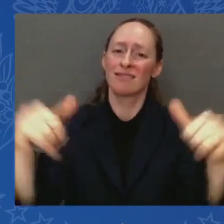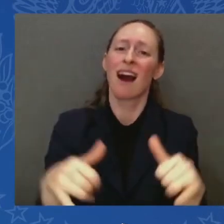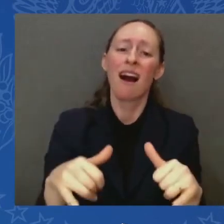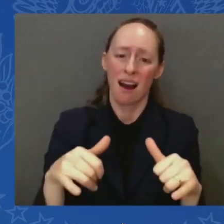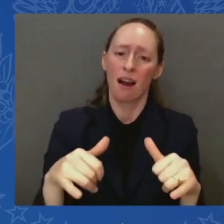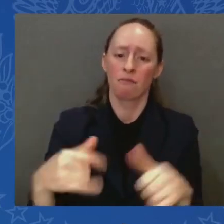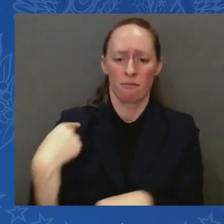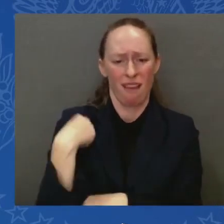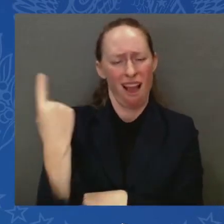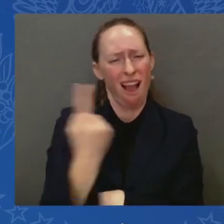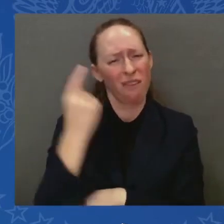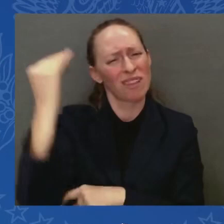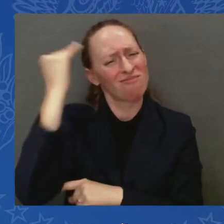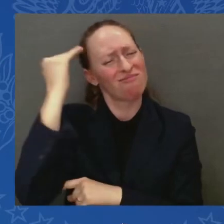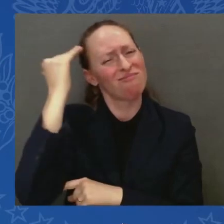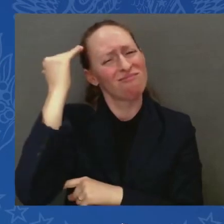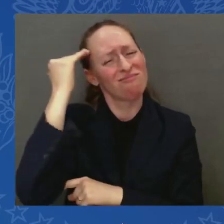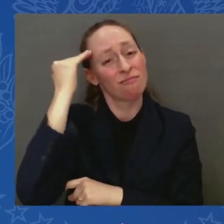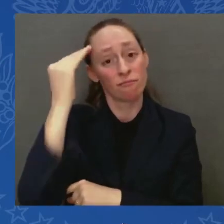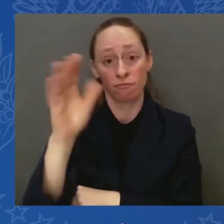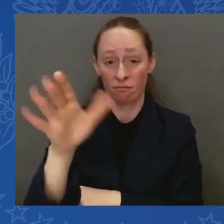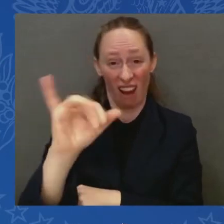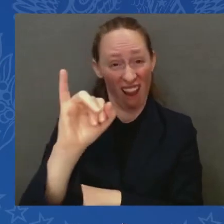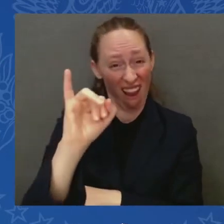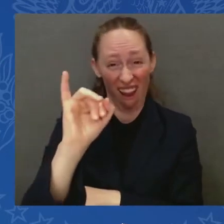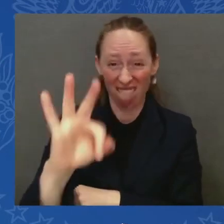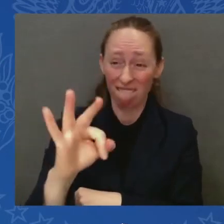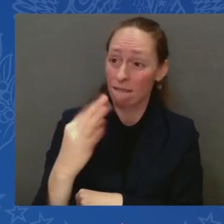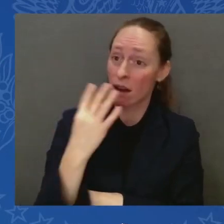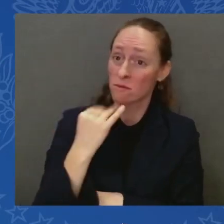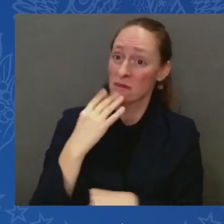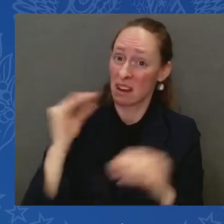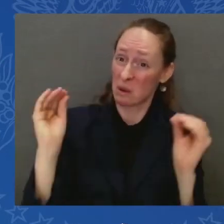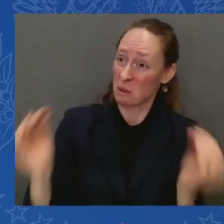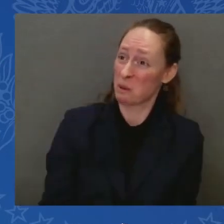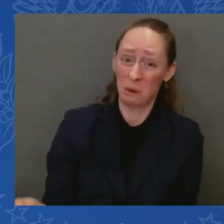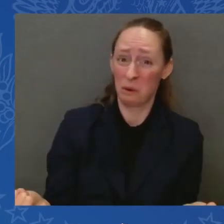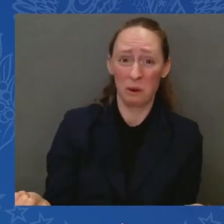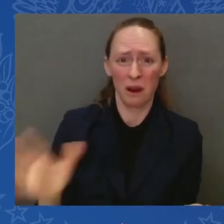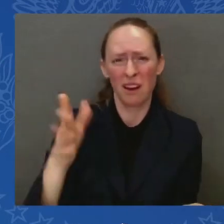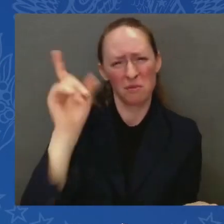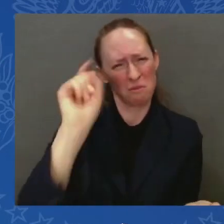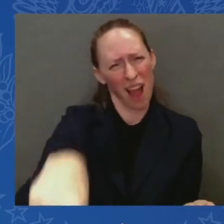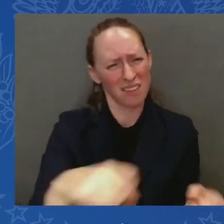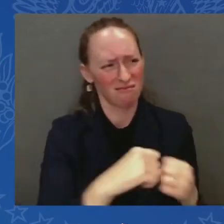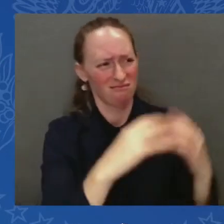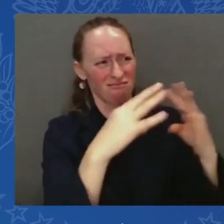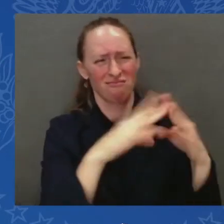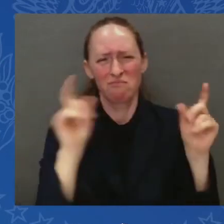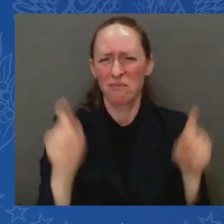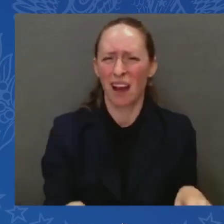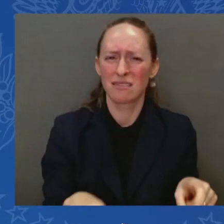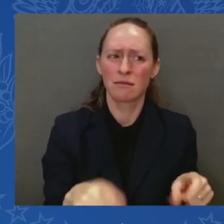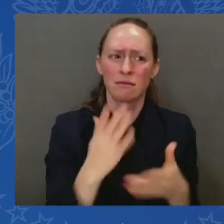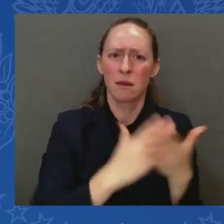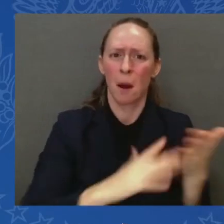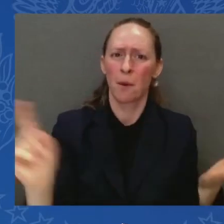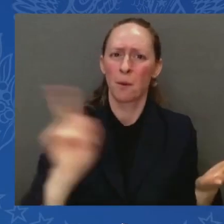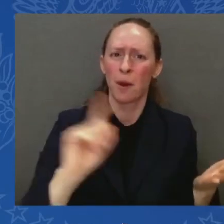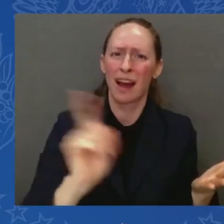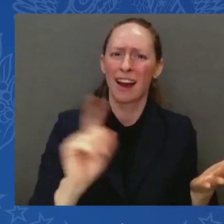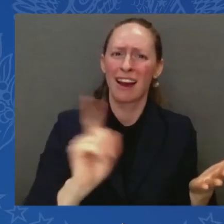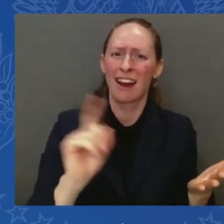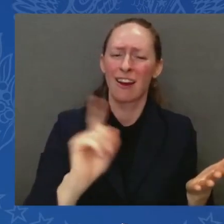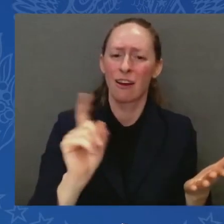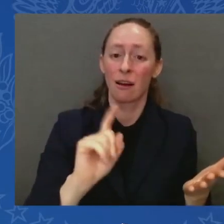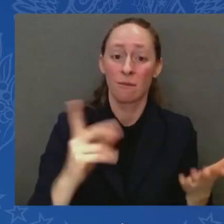Israel must again be a safe place for the Jewish people. And I promise you, we're going to do everything in our power to make sure that it